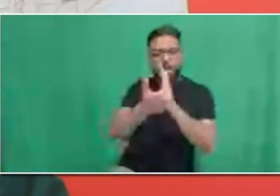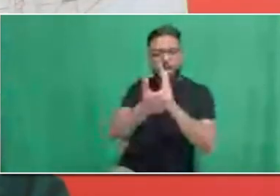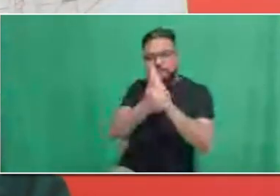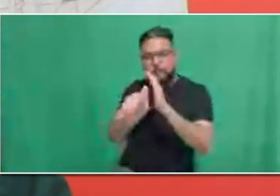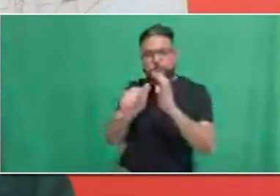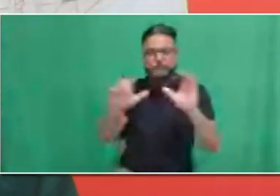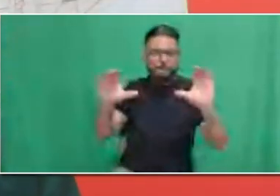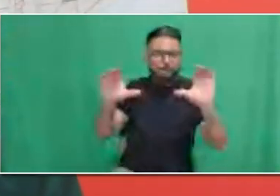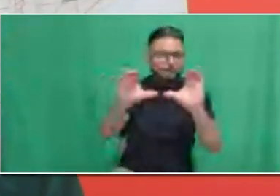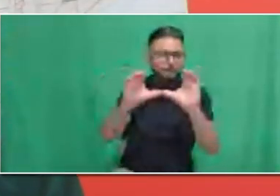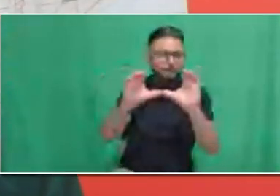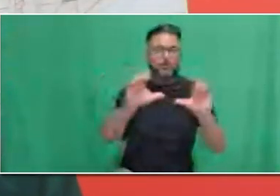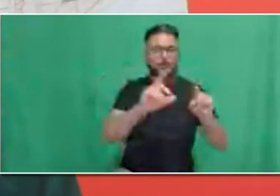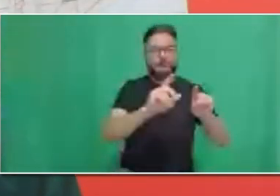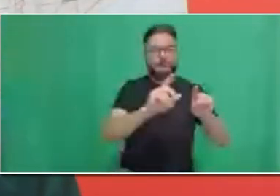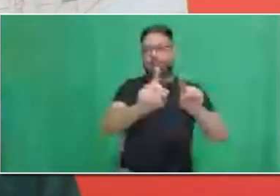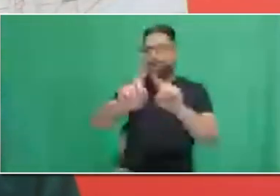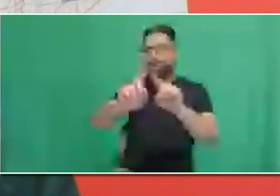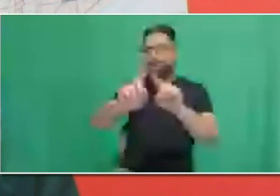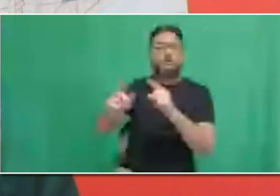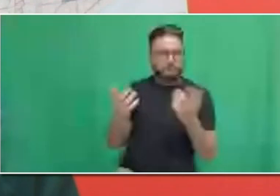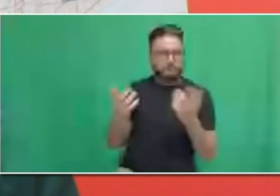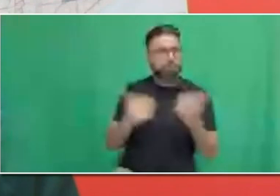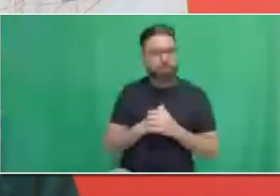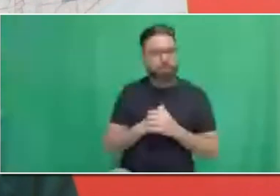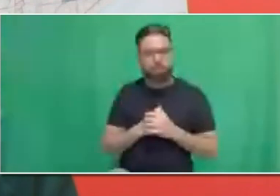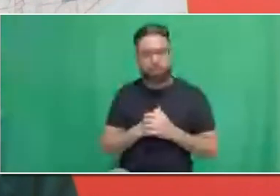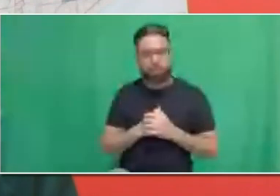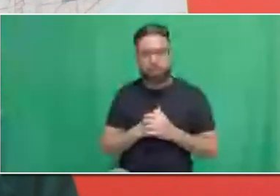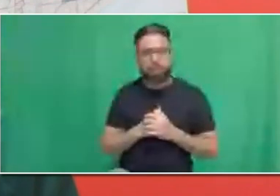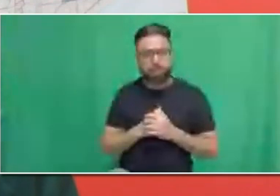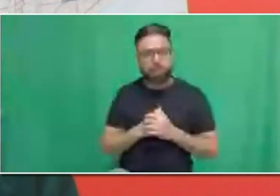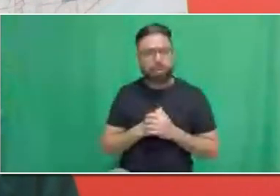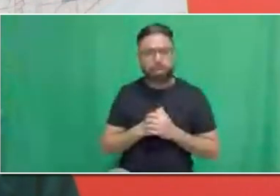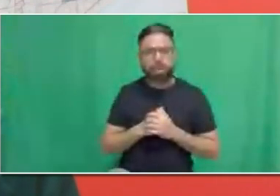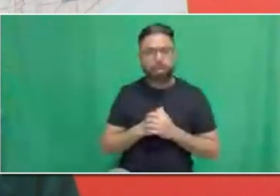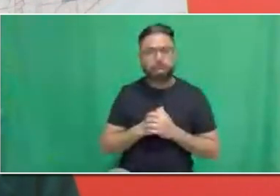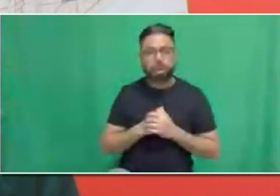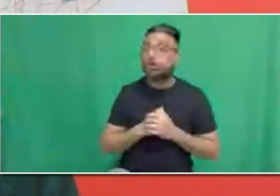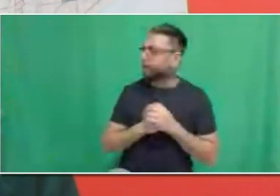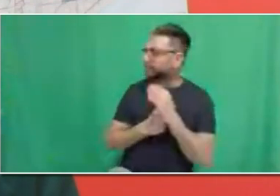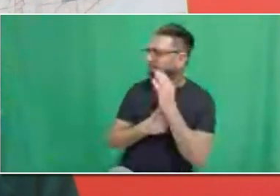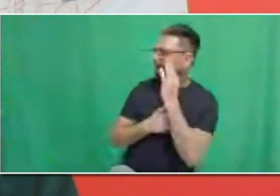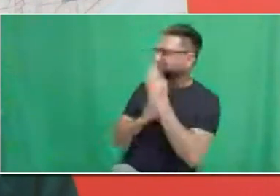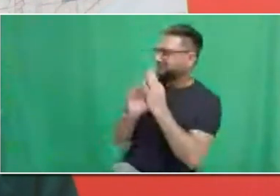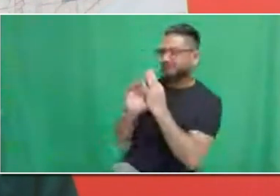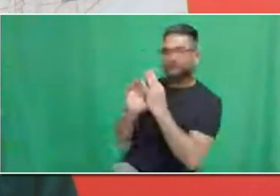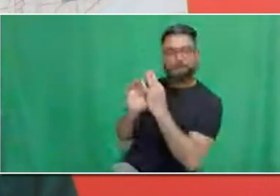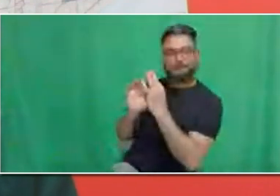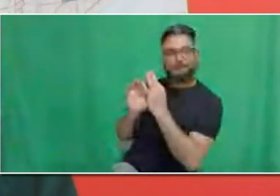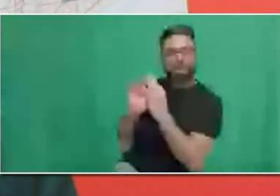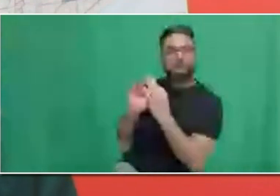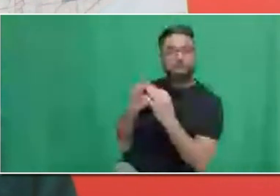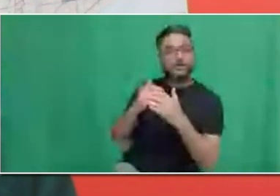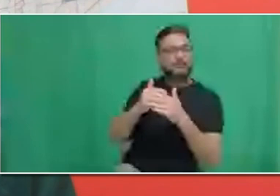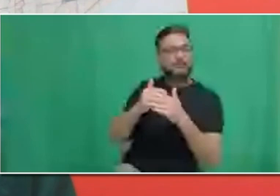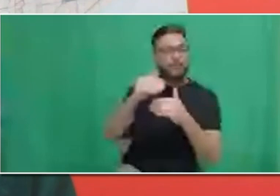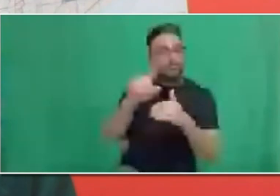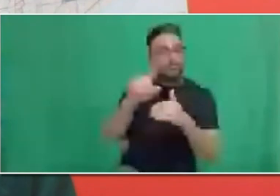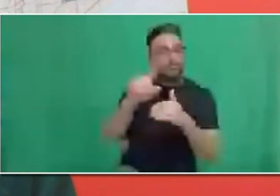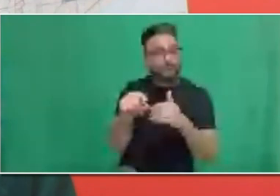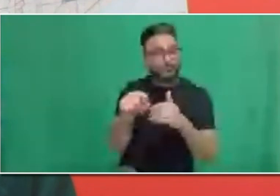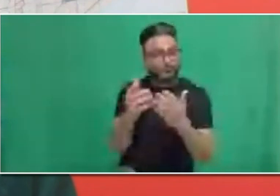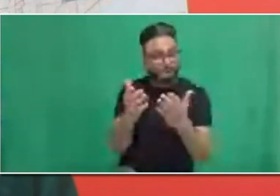Great. So, next question we have is, are there other opportunities besides these